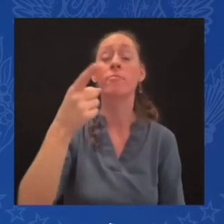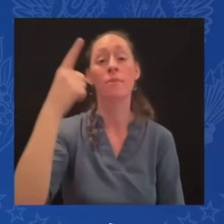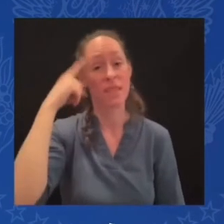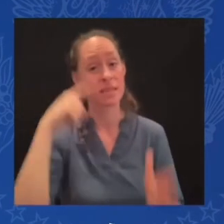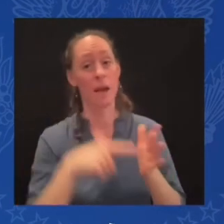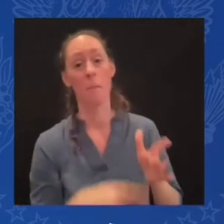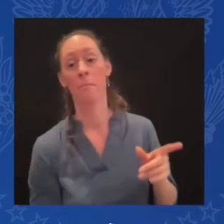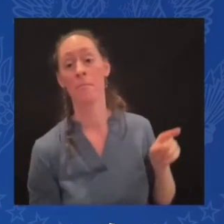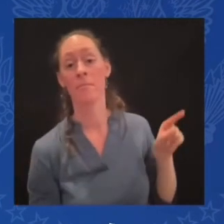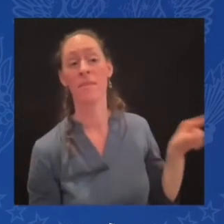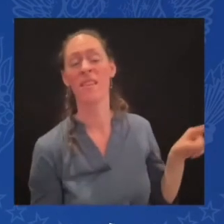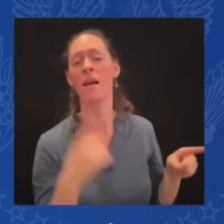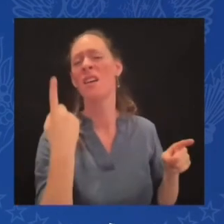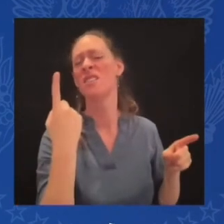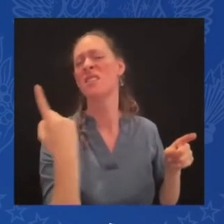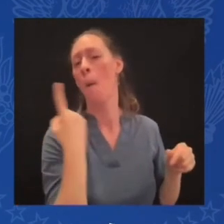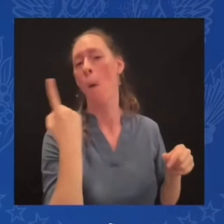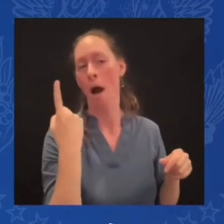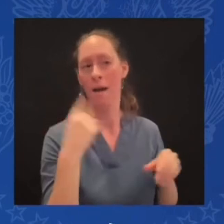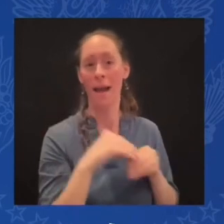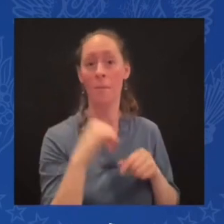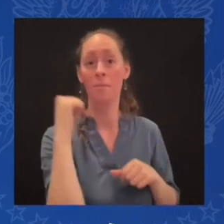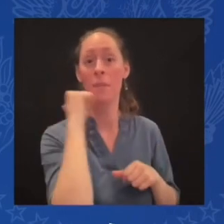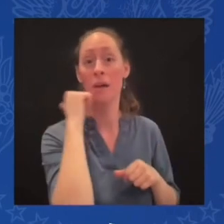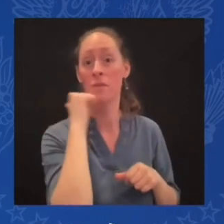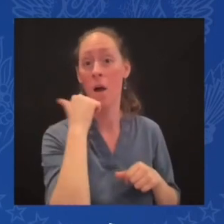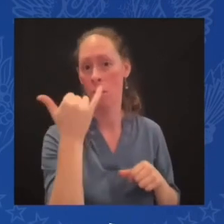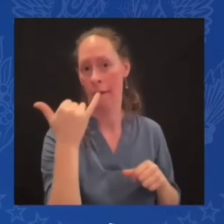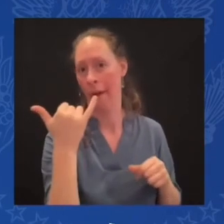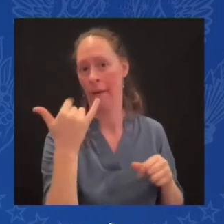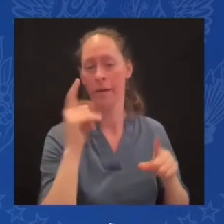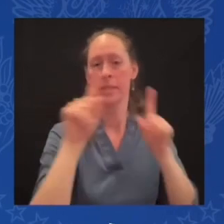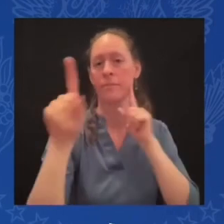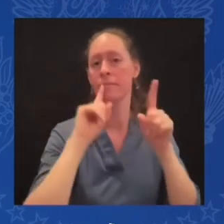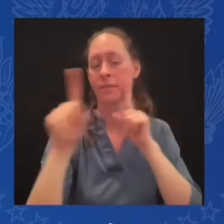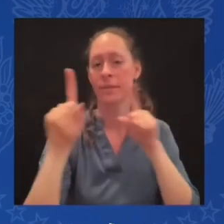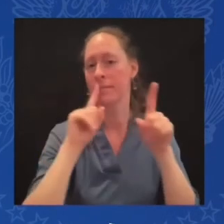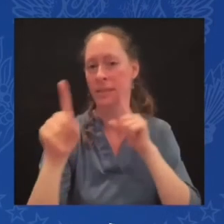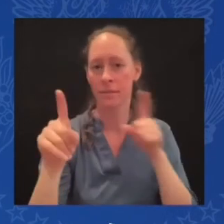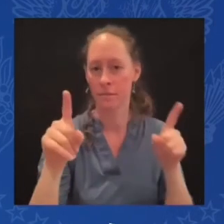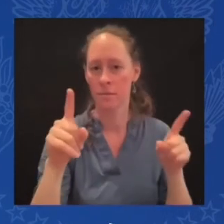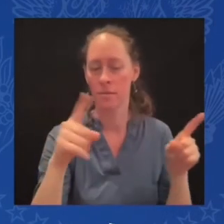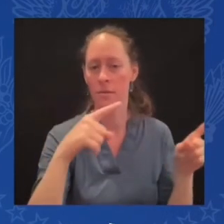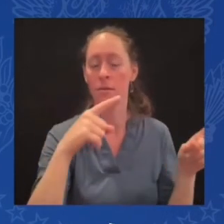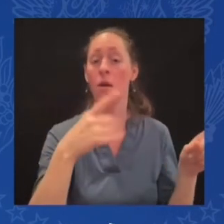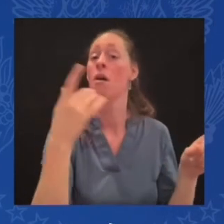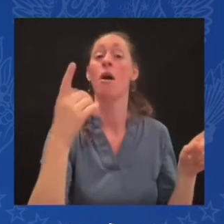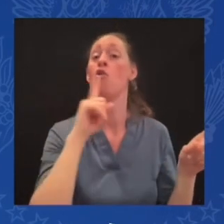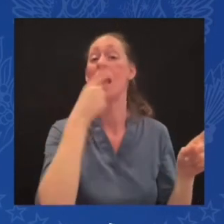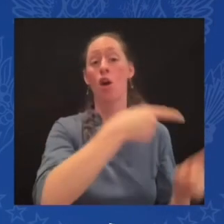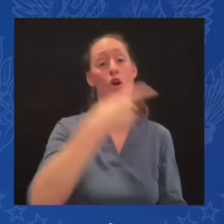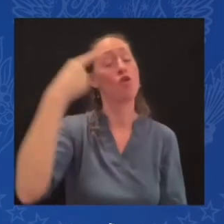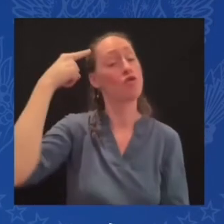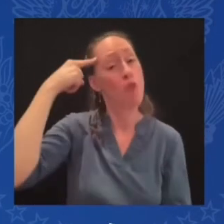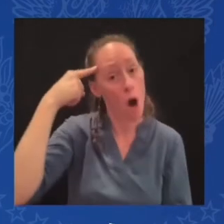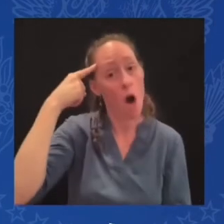of Finland. That's what, that's the context in which that was said. And what was the second part of your question?